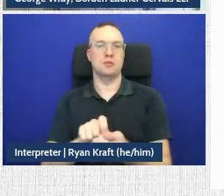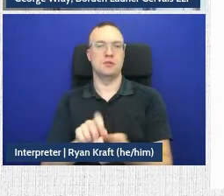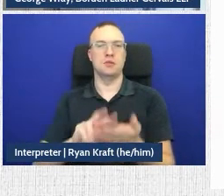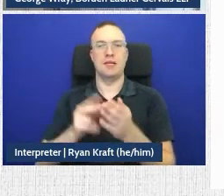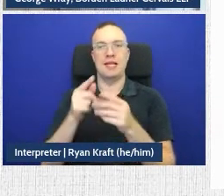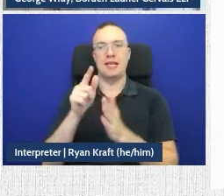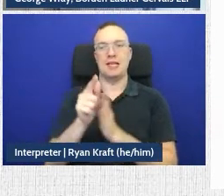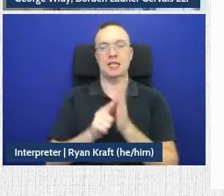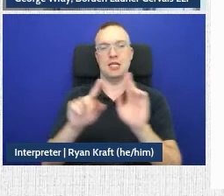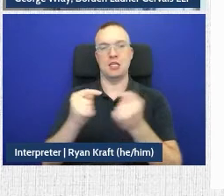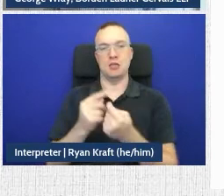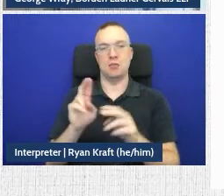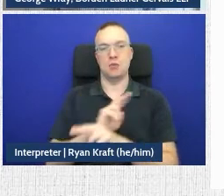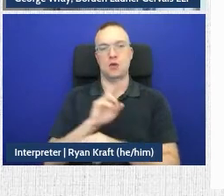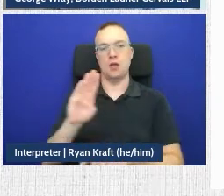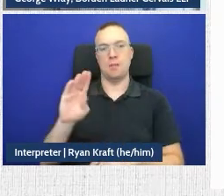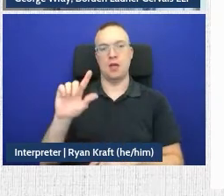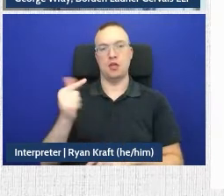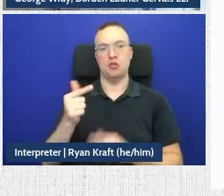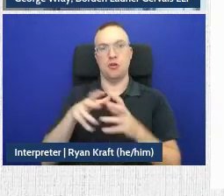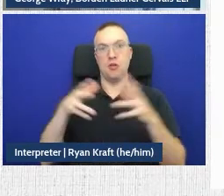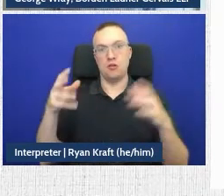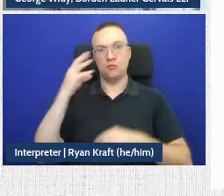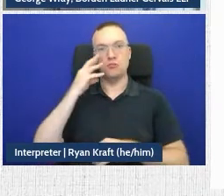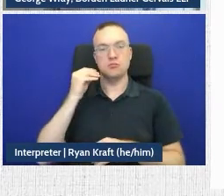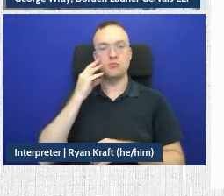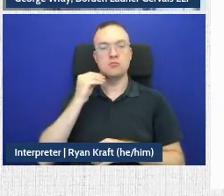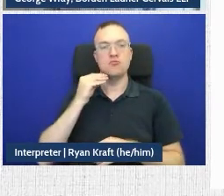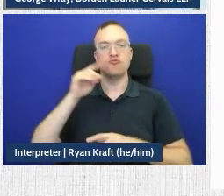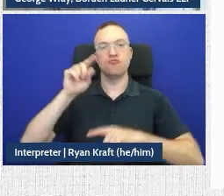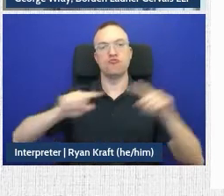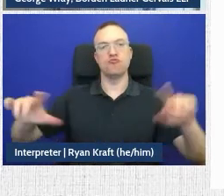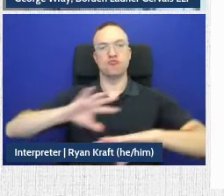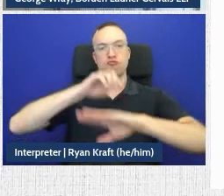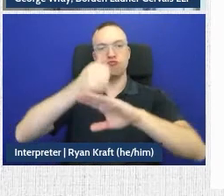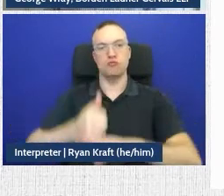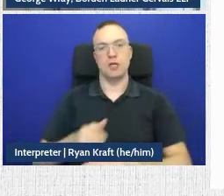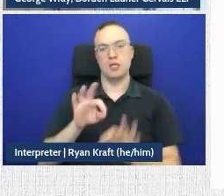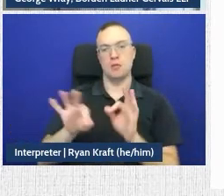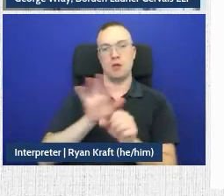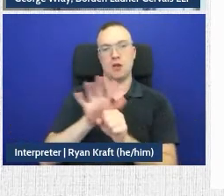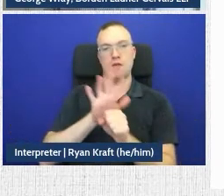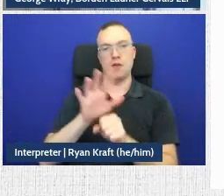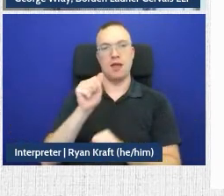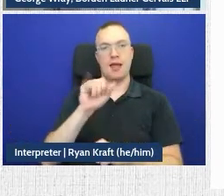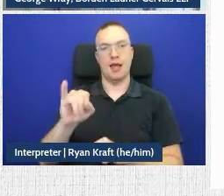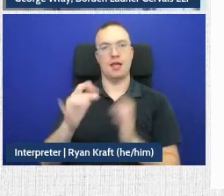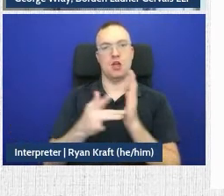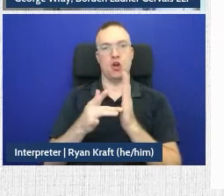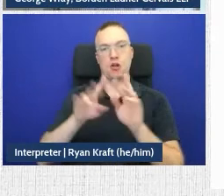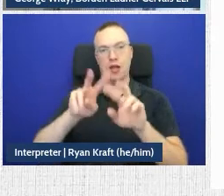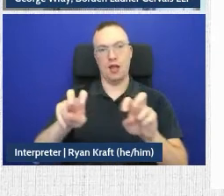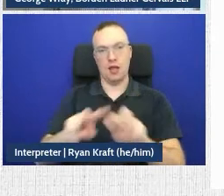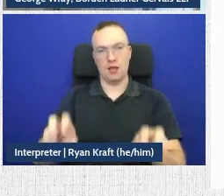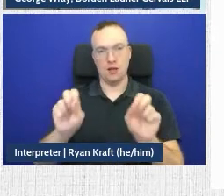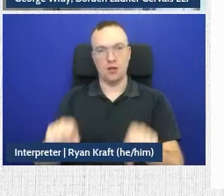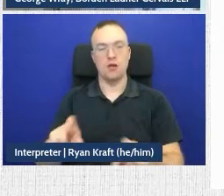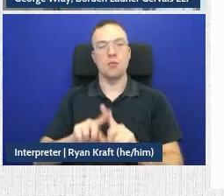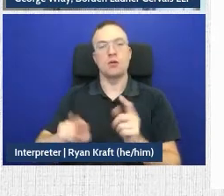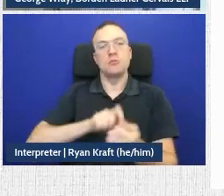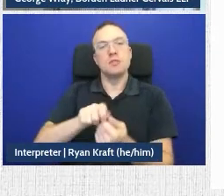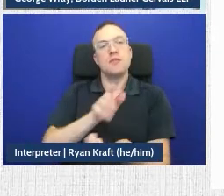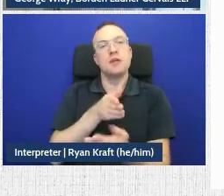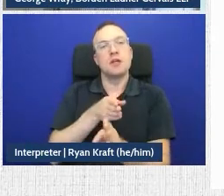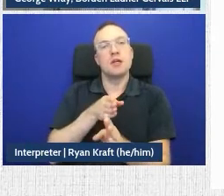using BLG's wealth of experience created variables that were simple enough for the AI technology to analyze, but specific enough